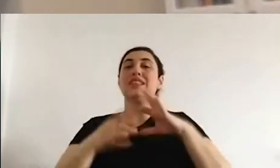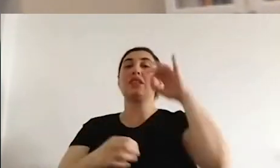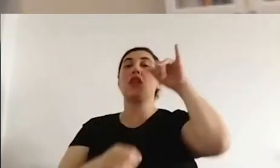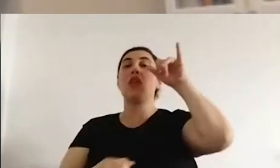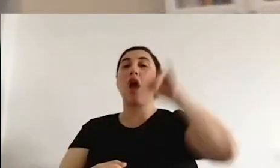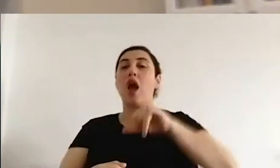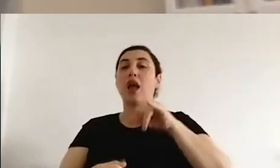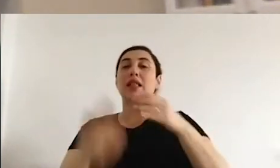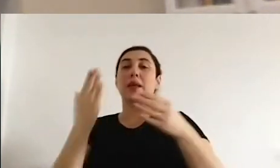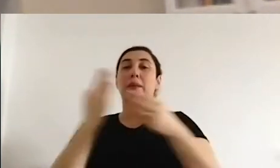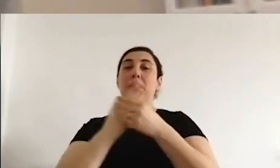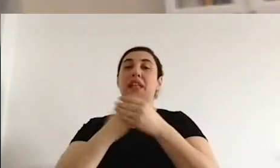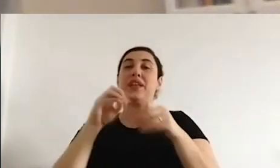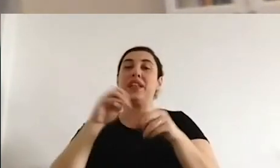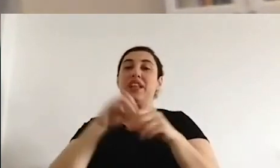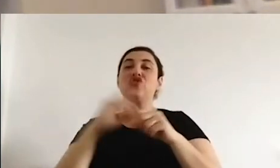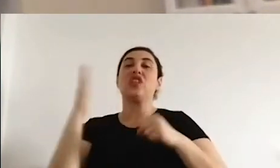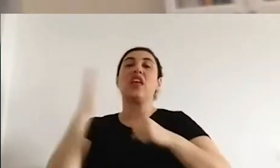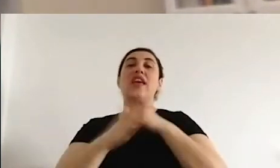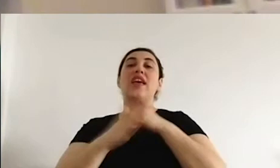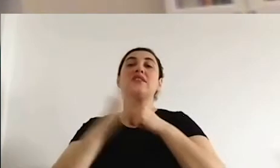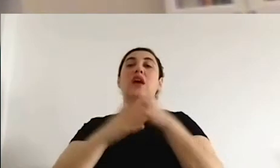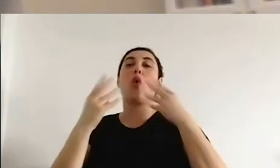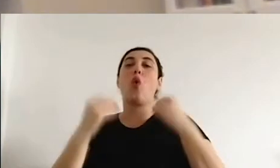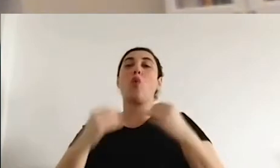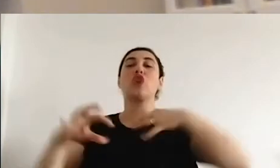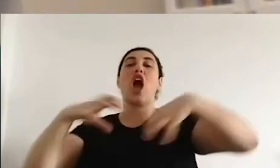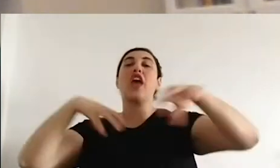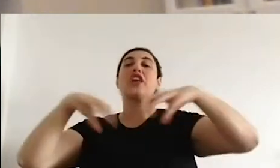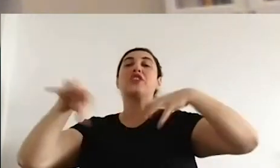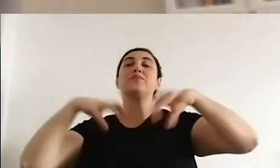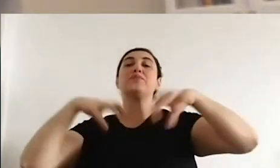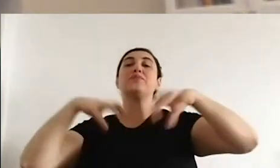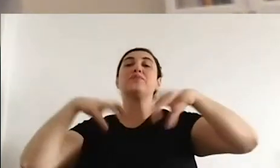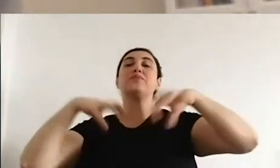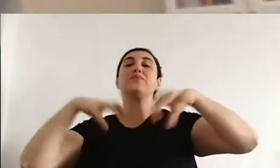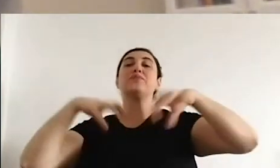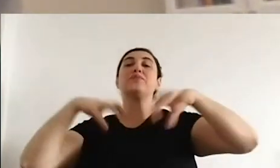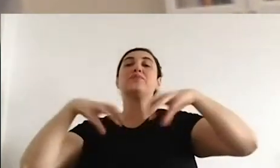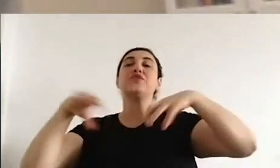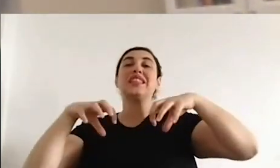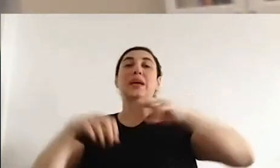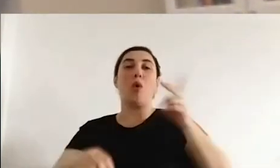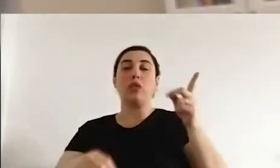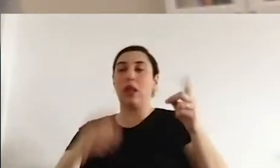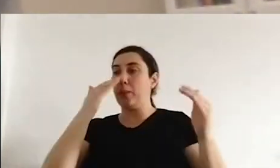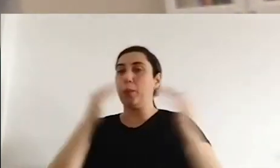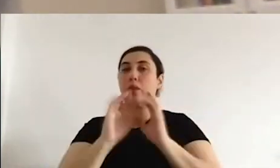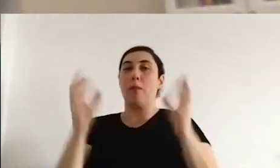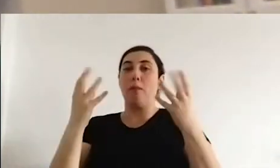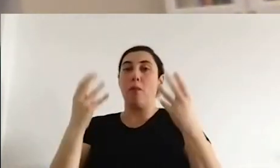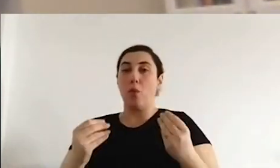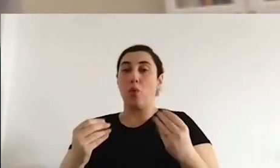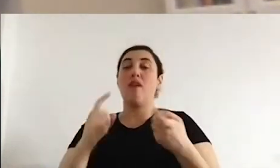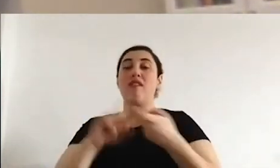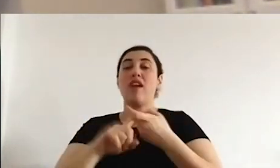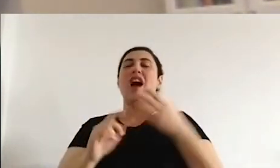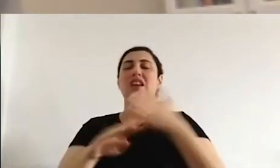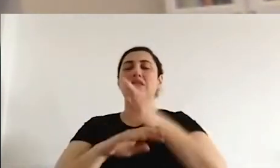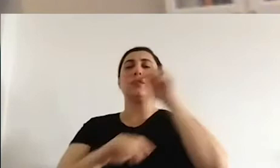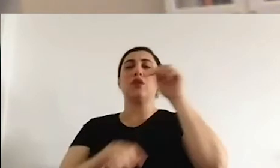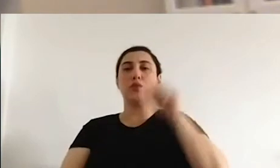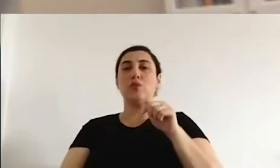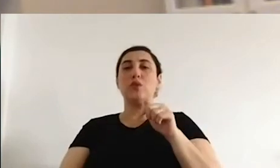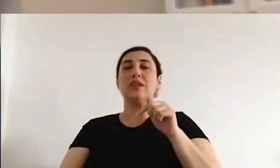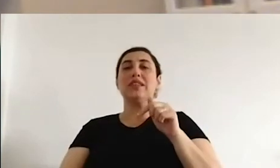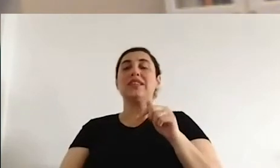defining populism is in fact very much overlapping with the words we use for